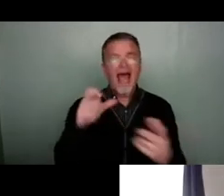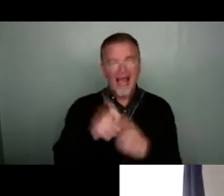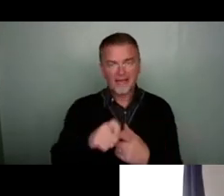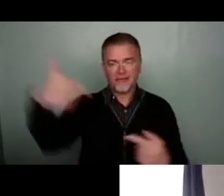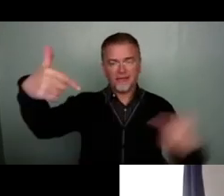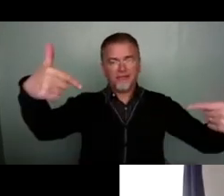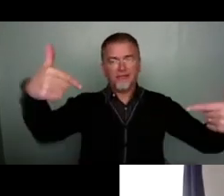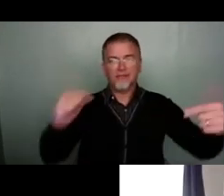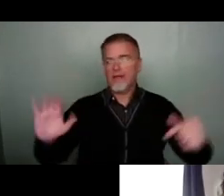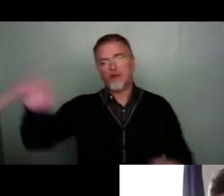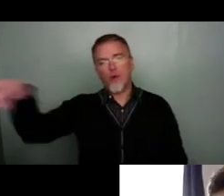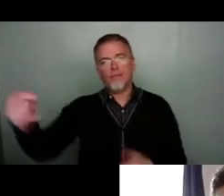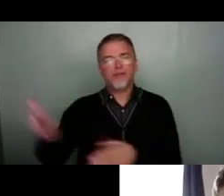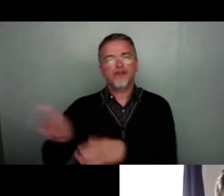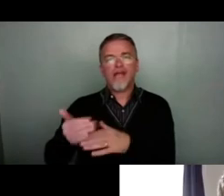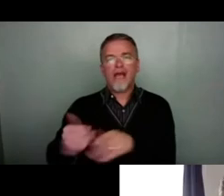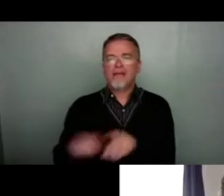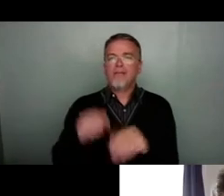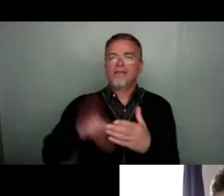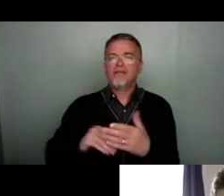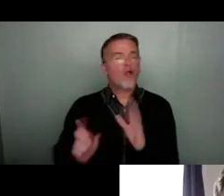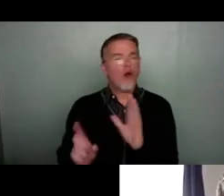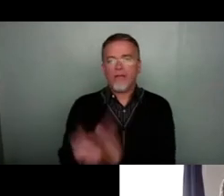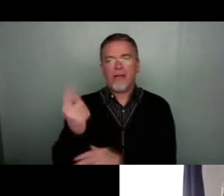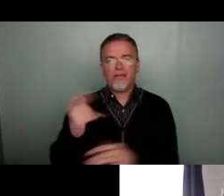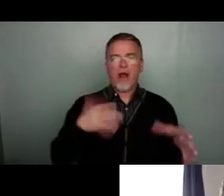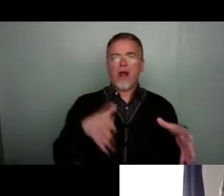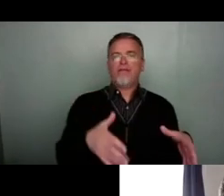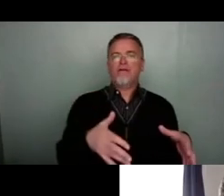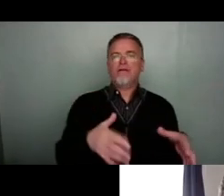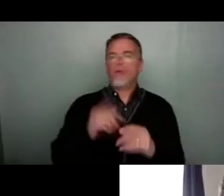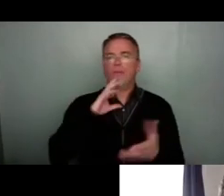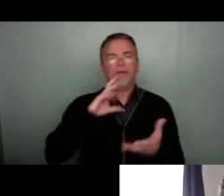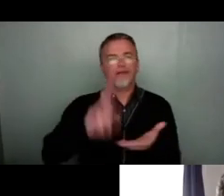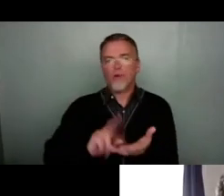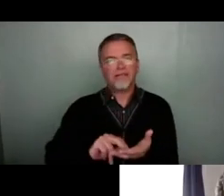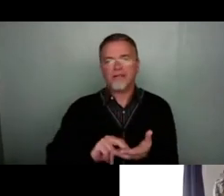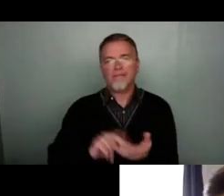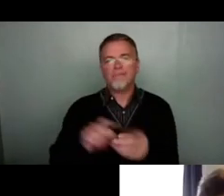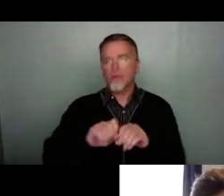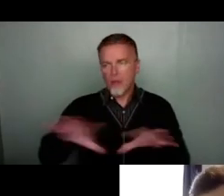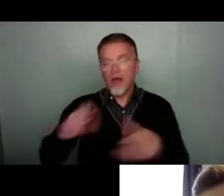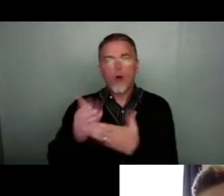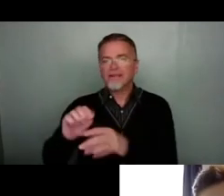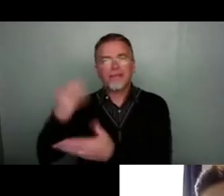home sharing an experience that only happens live. It's not, it's not being recorded and will go out on demand. It's only in that moment.